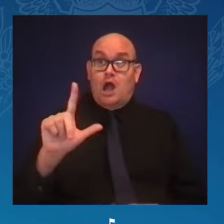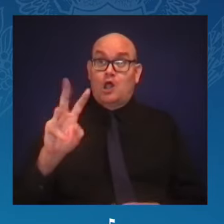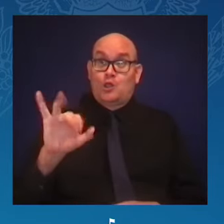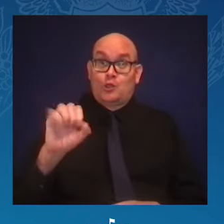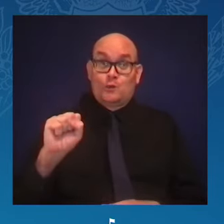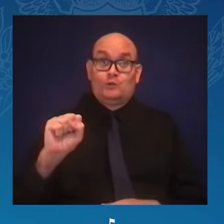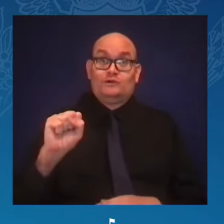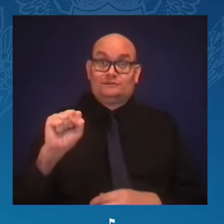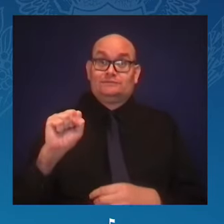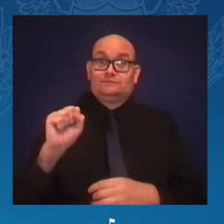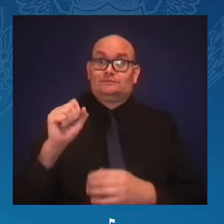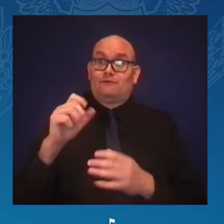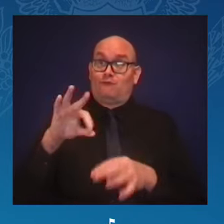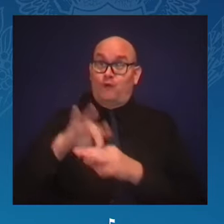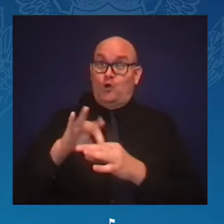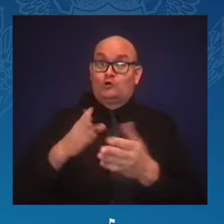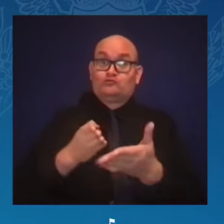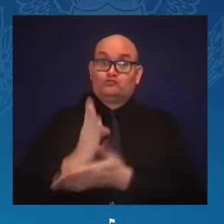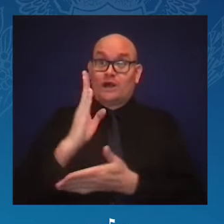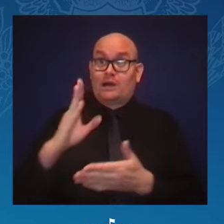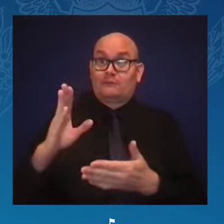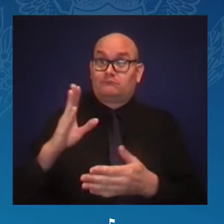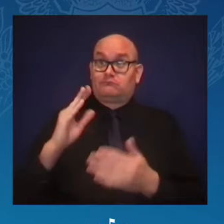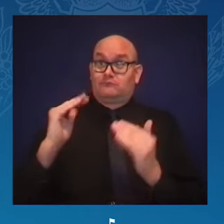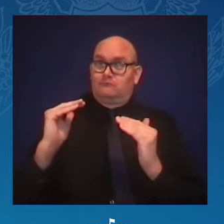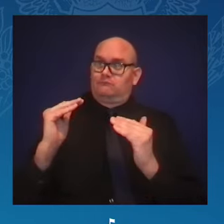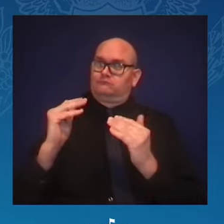fight against book bans and the truth.